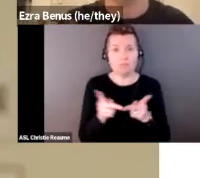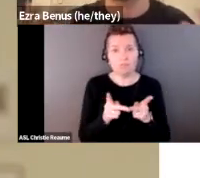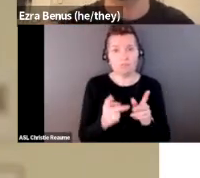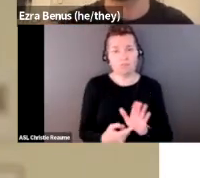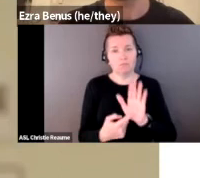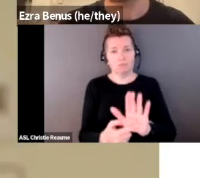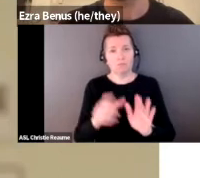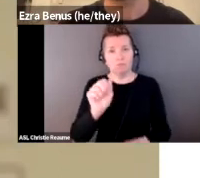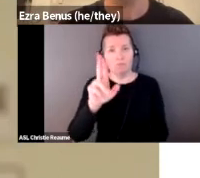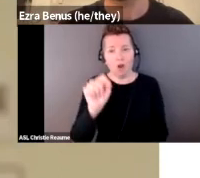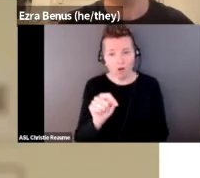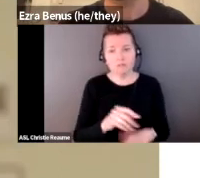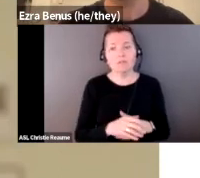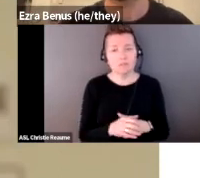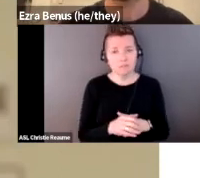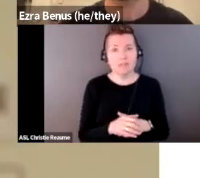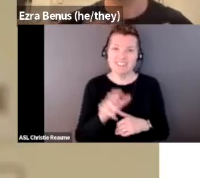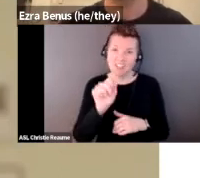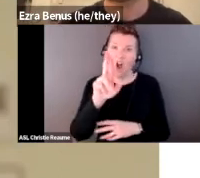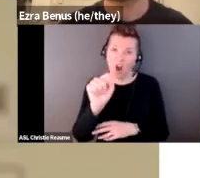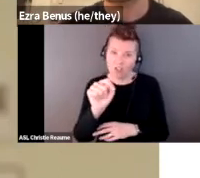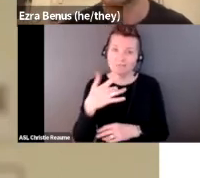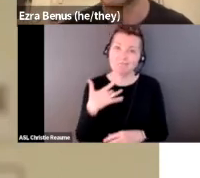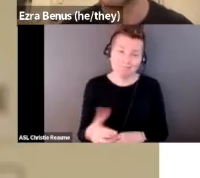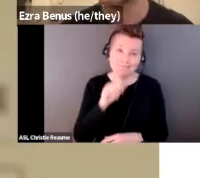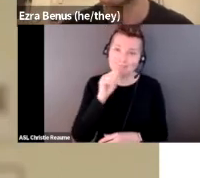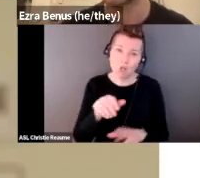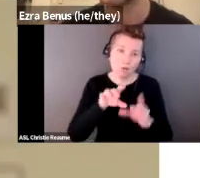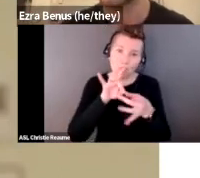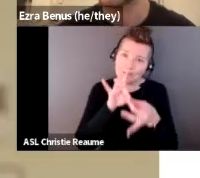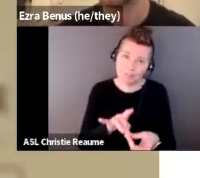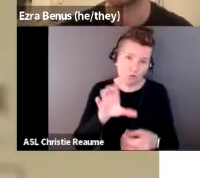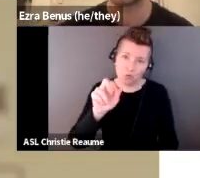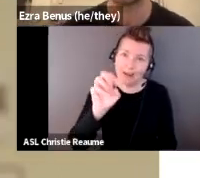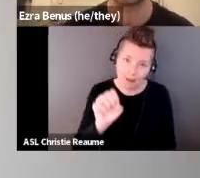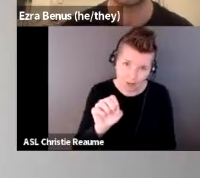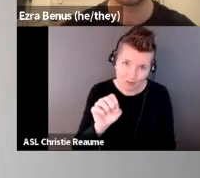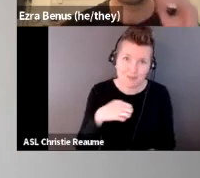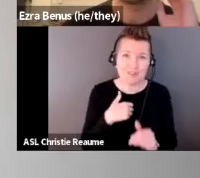not about care for us. And I'll leave it there. I'll you so much, everyone.